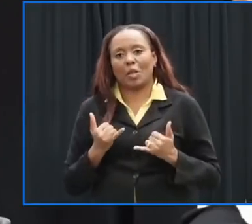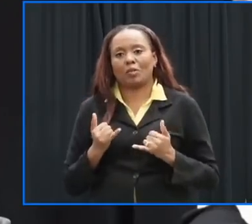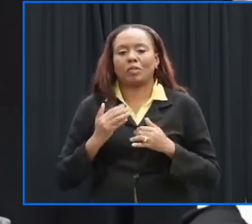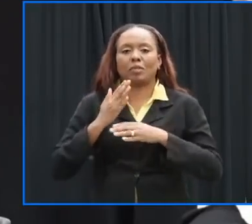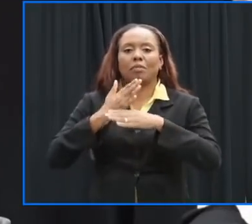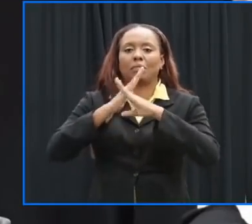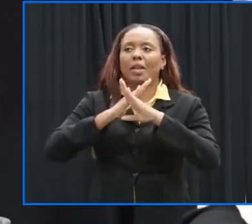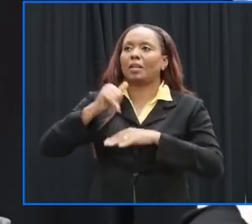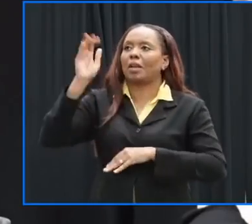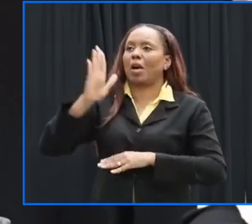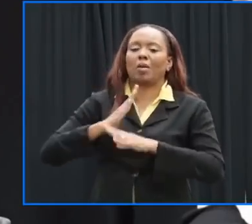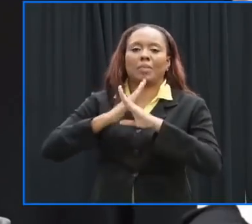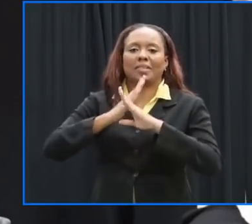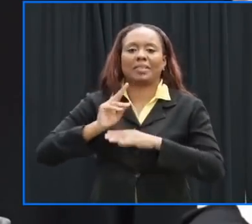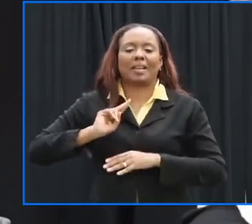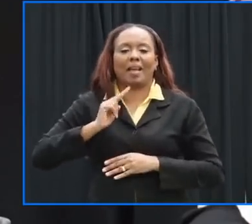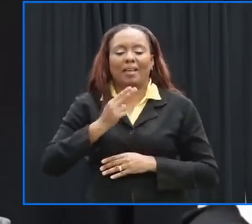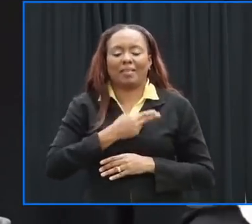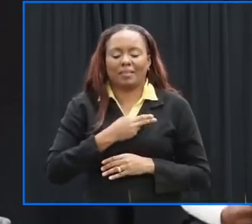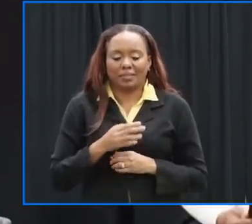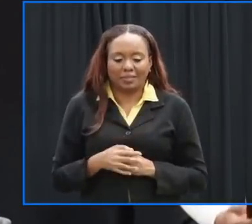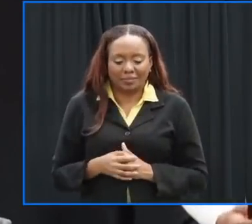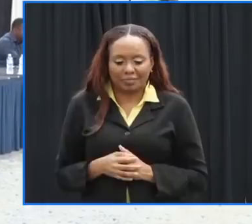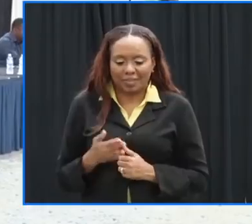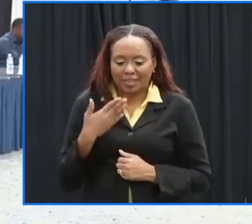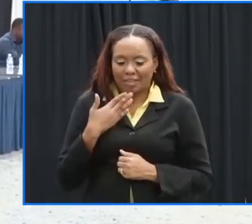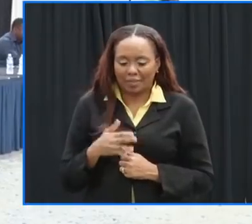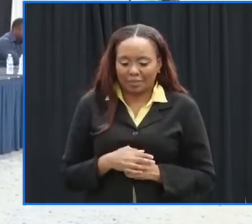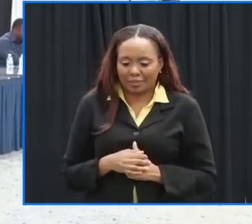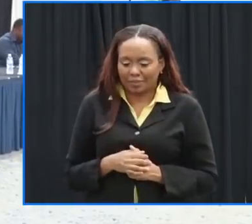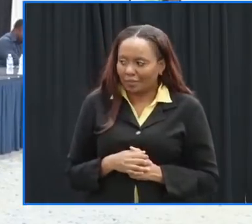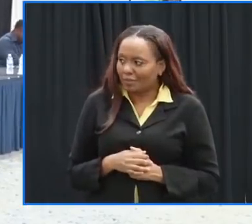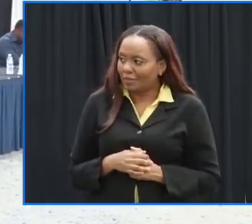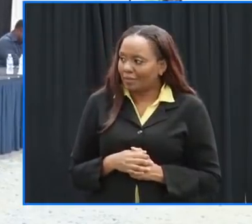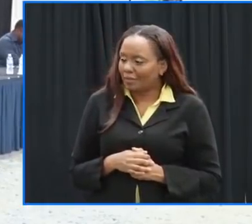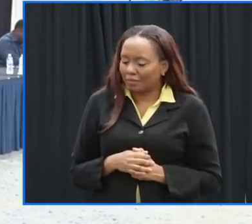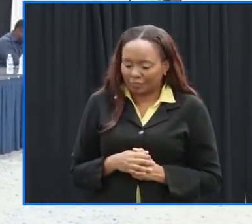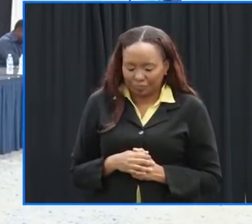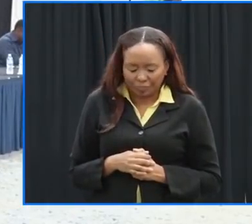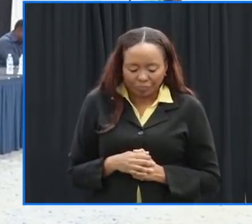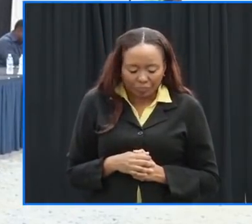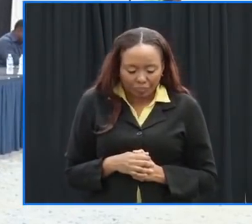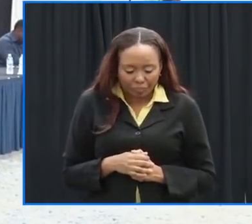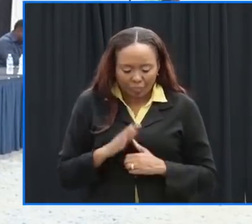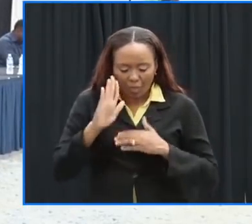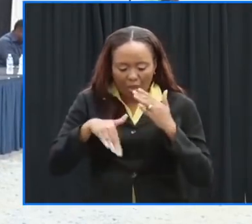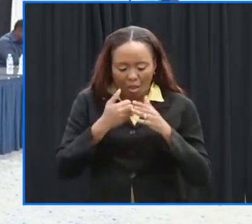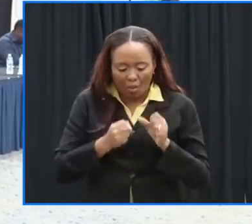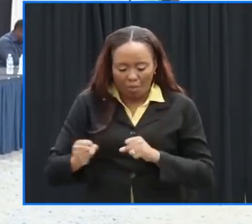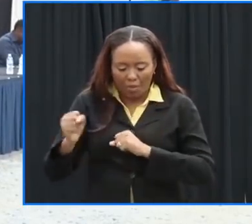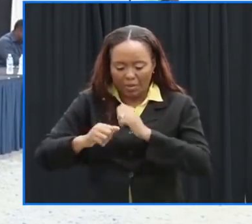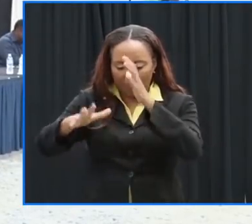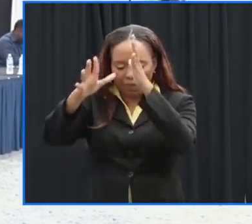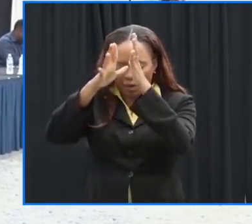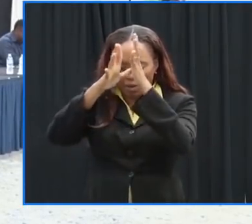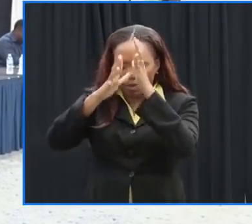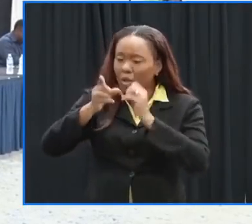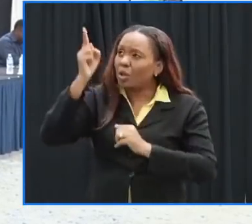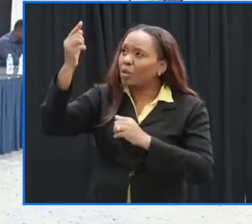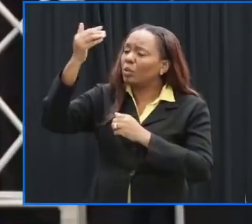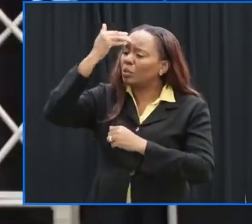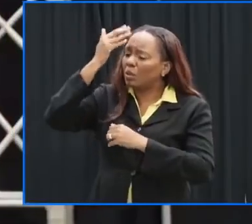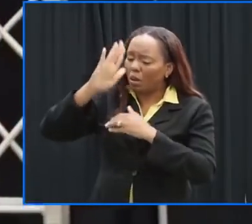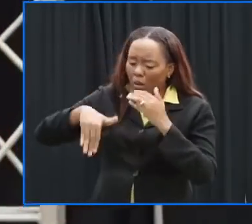prayer for our protection and the protection of the people of this nation thank you almighty father who knows all